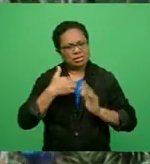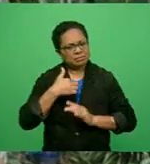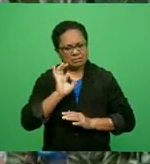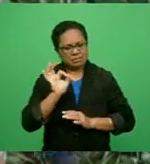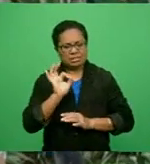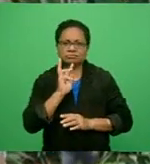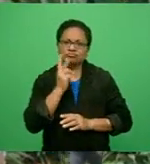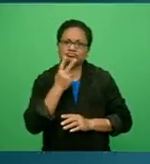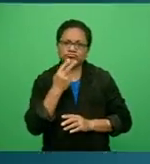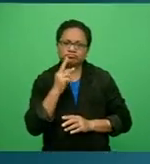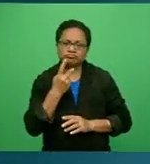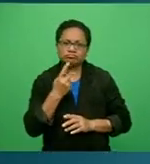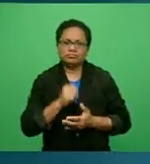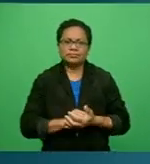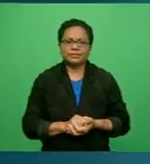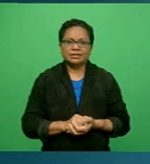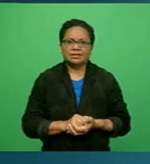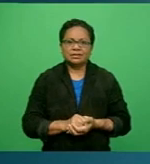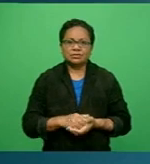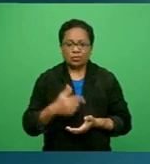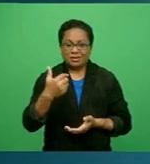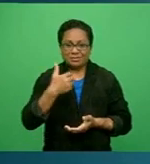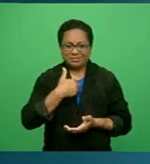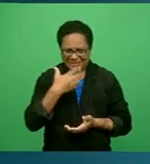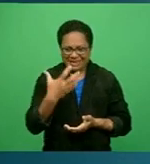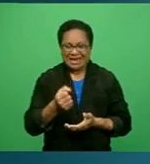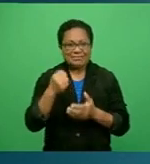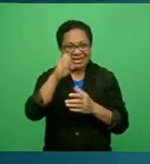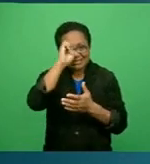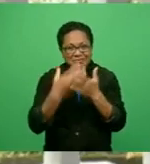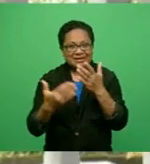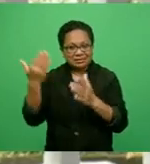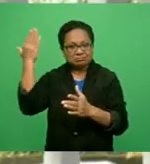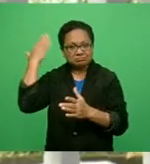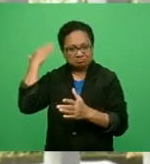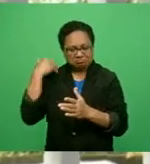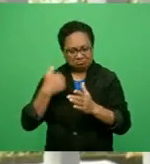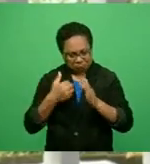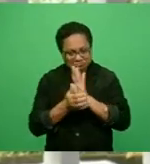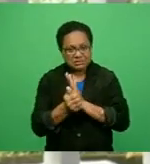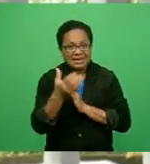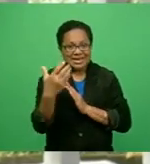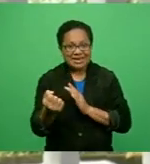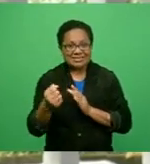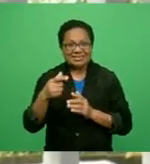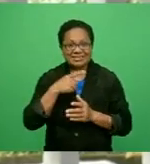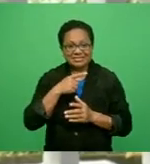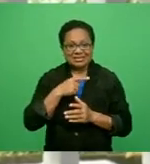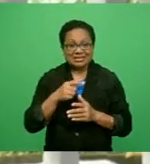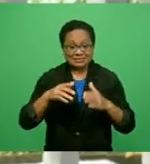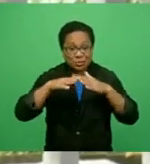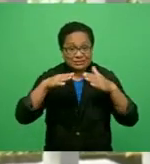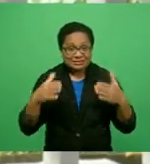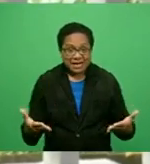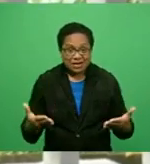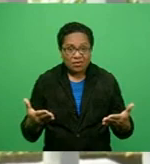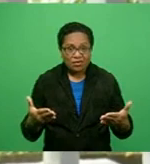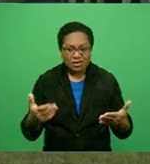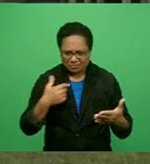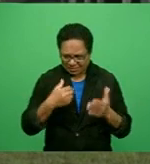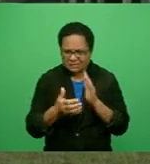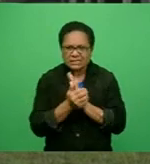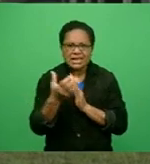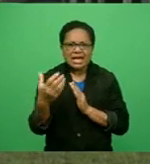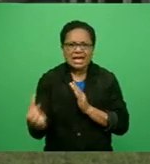And using my past experience, I've been able to do that. And now that seems to be a problem with some